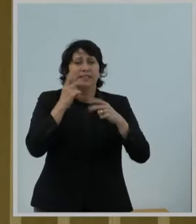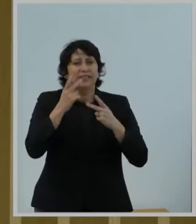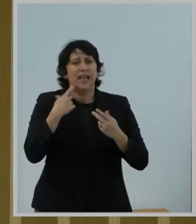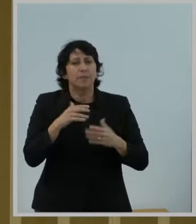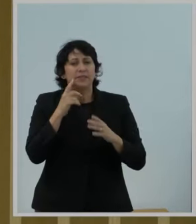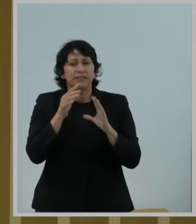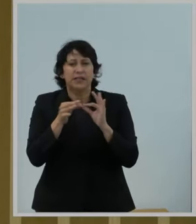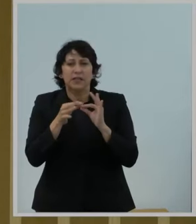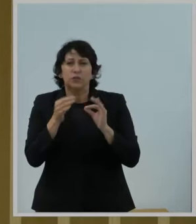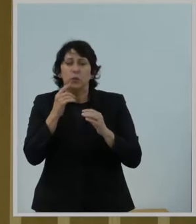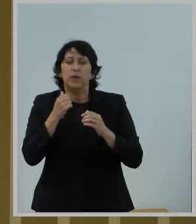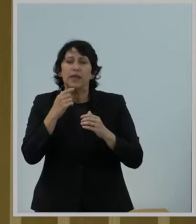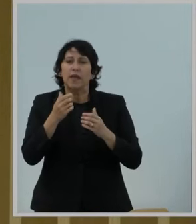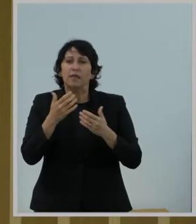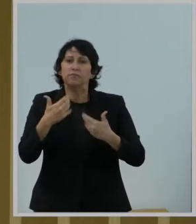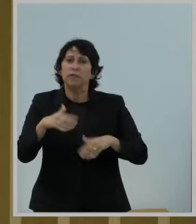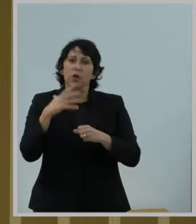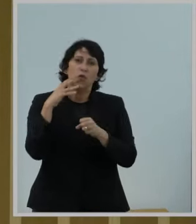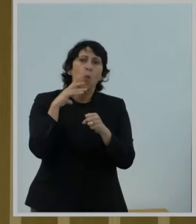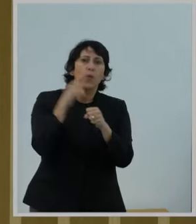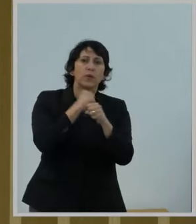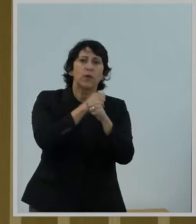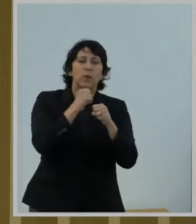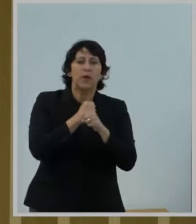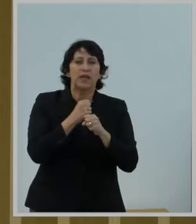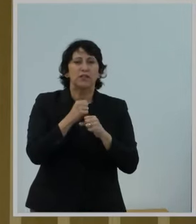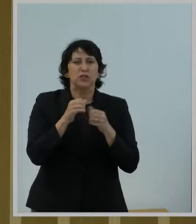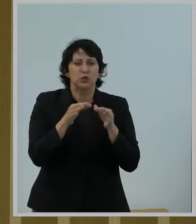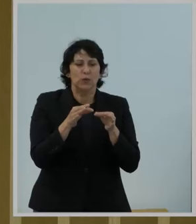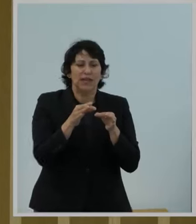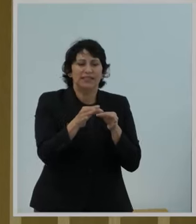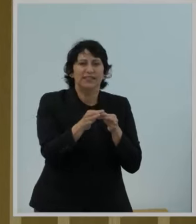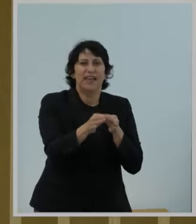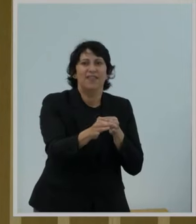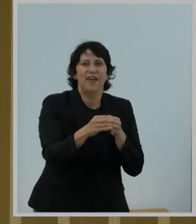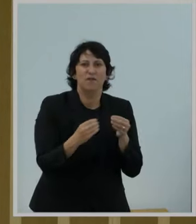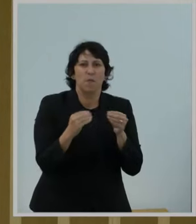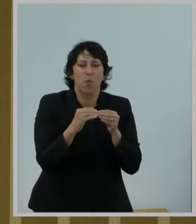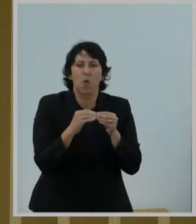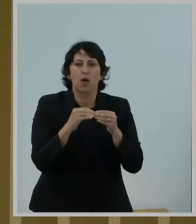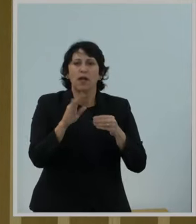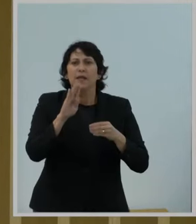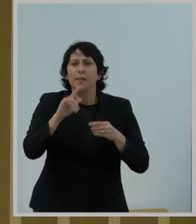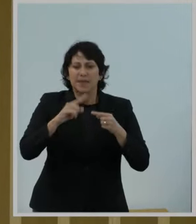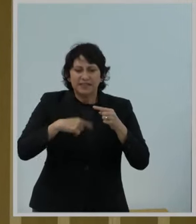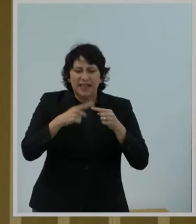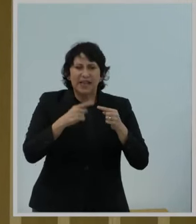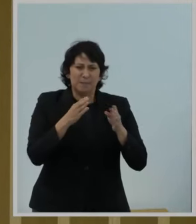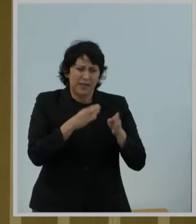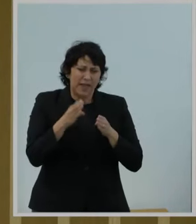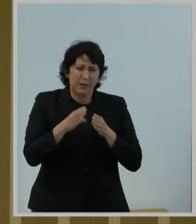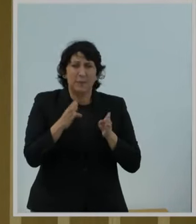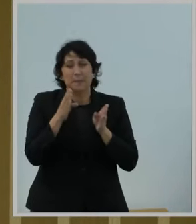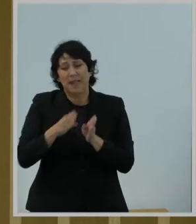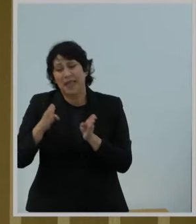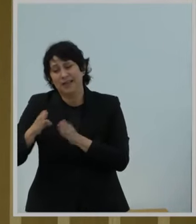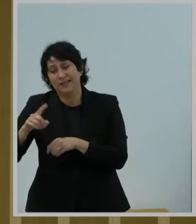extend some of those wins for another period of years. Obviously build cycles are short, planning periods are long,